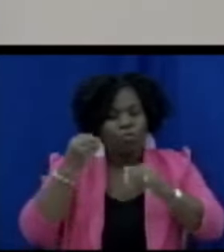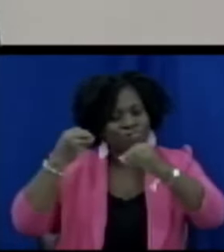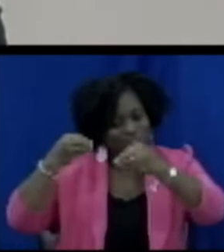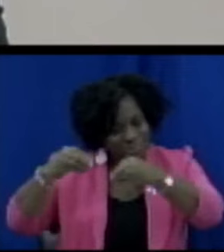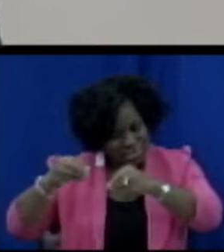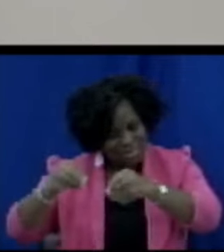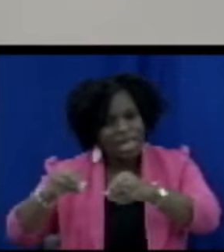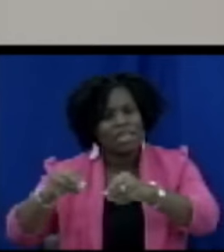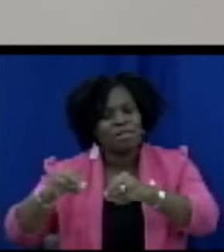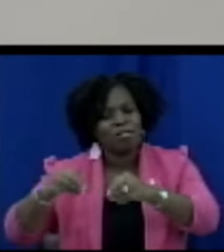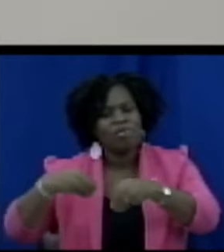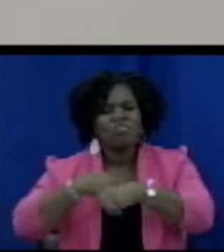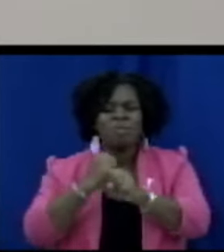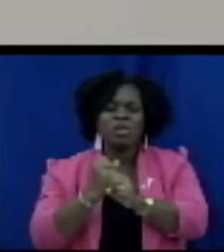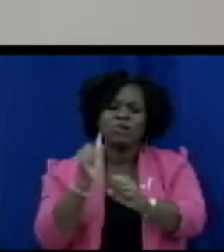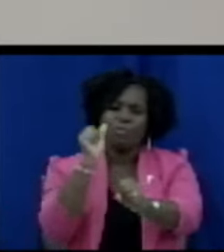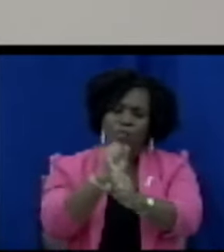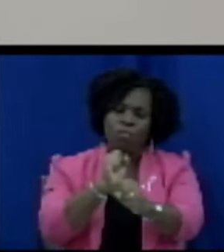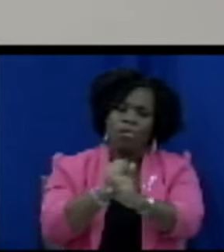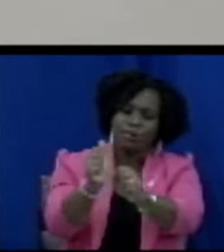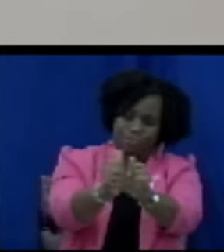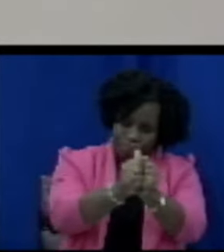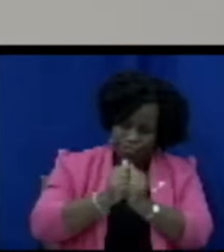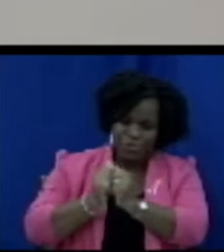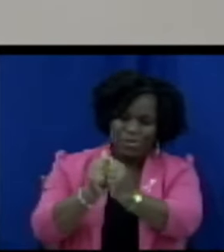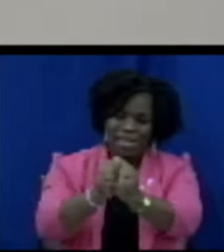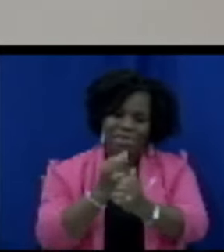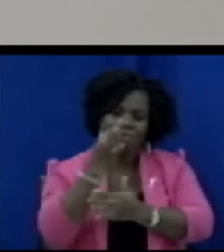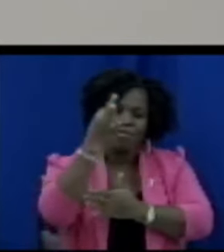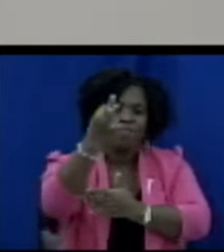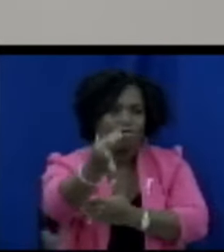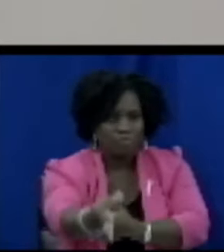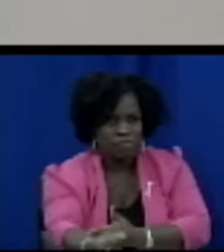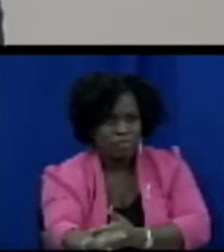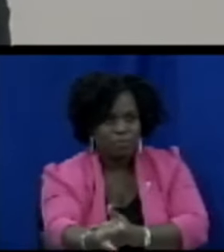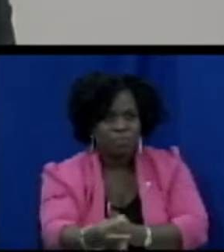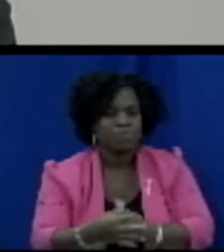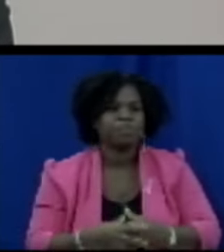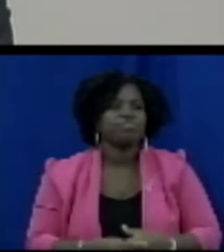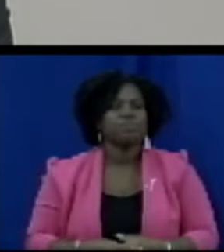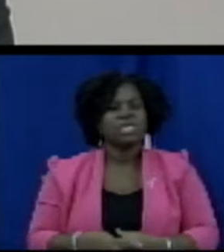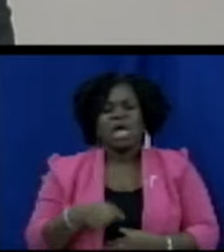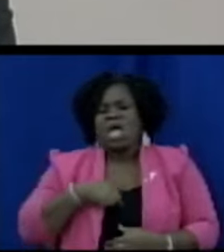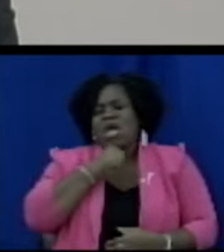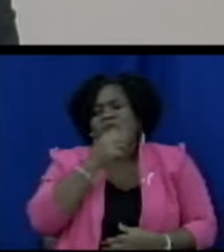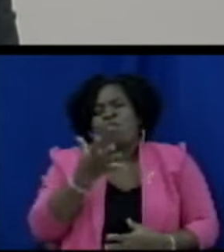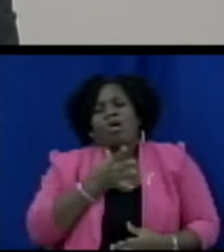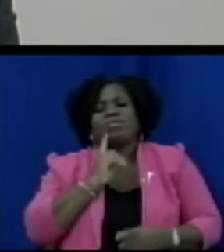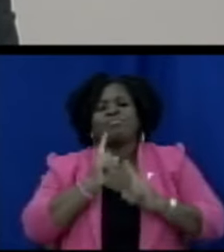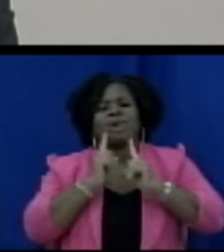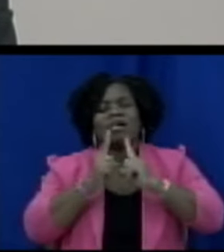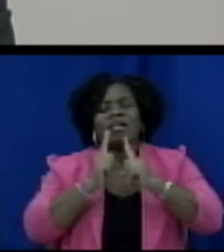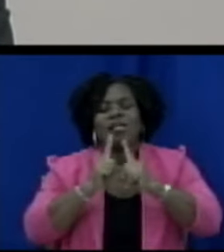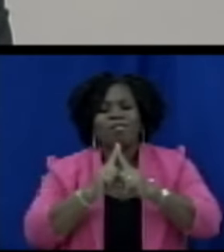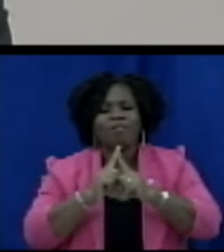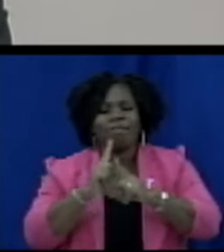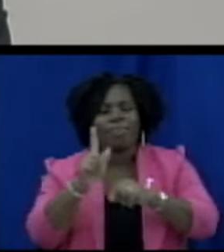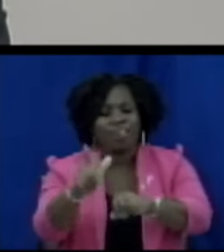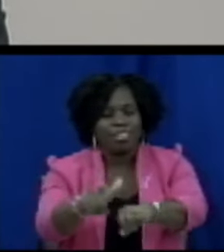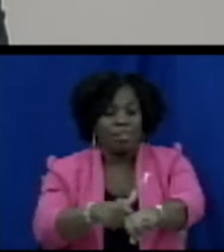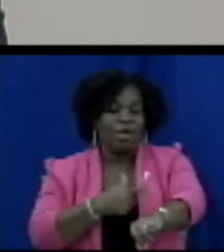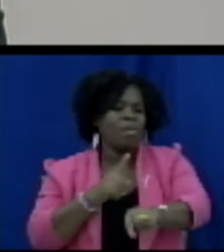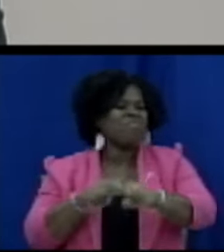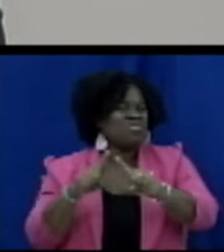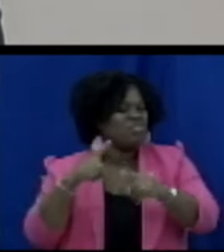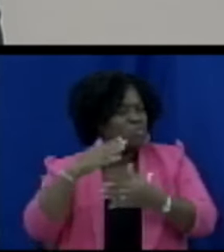a harmonious society moving forward Madam Speaker I didn't intend to labor too long on this one but I just wanted to at least let my